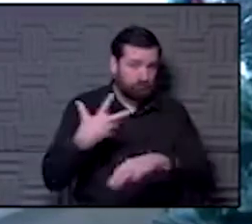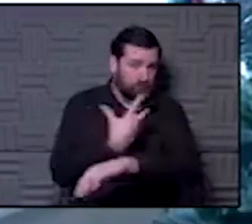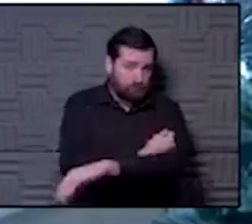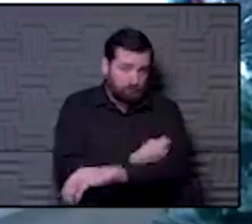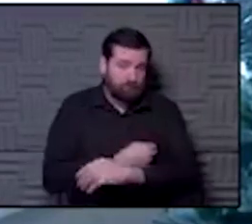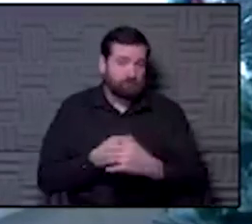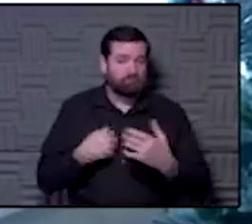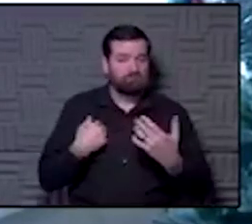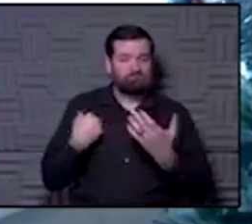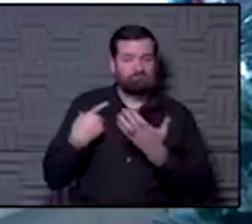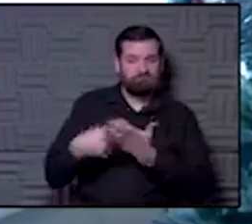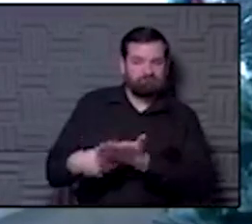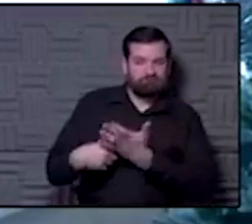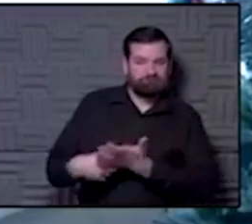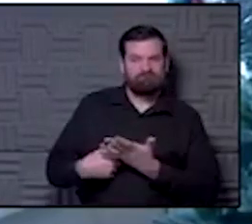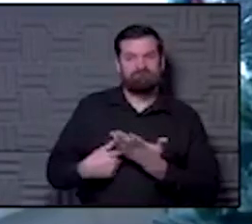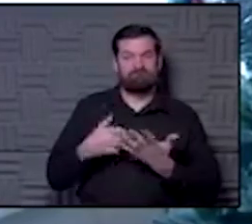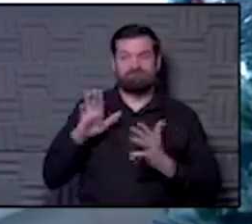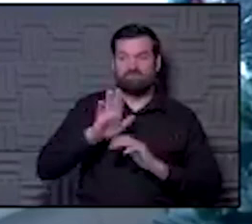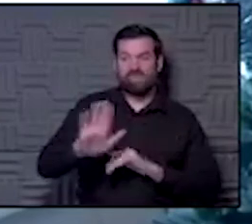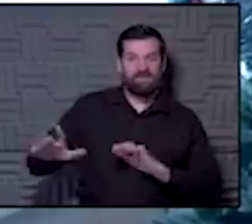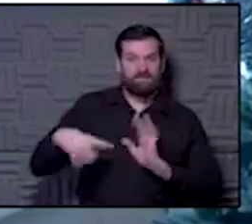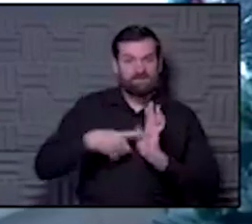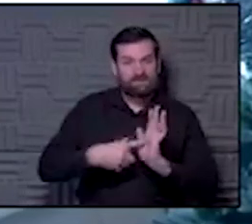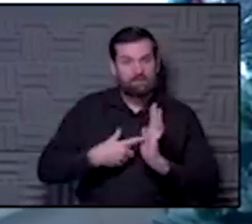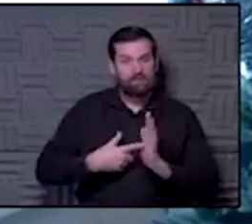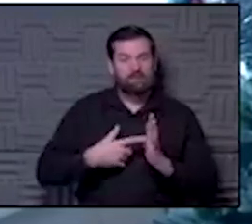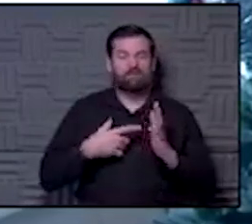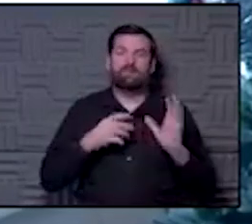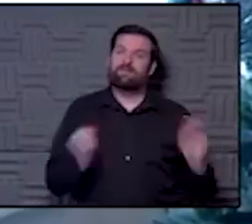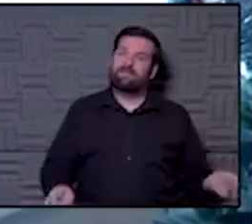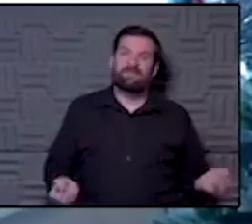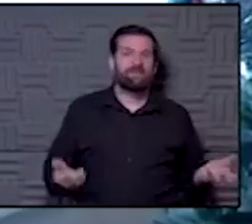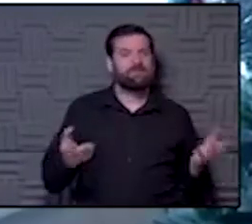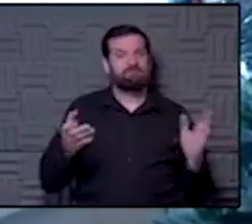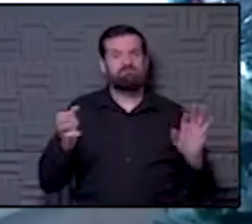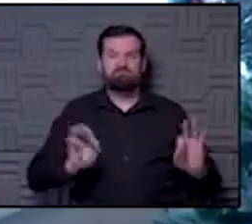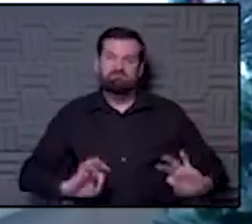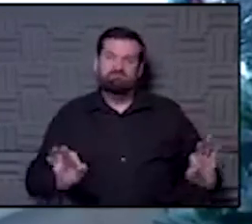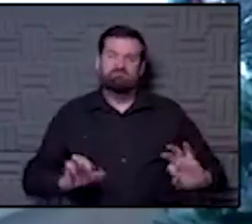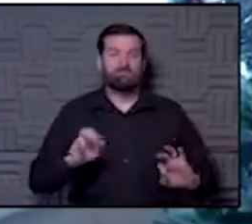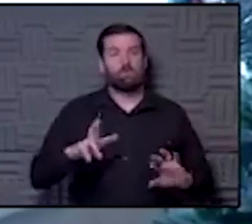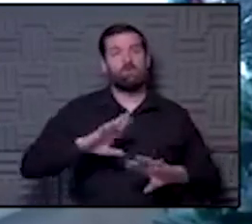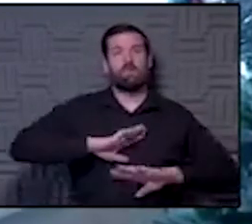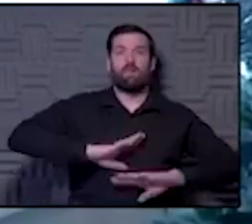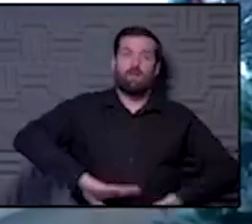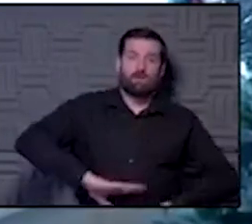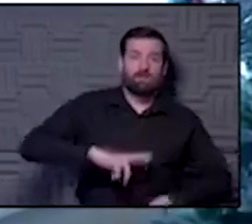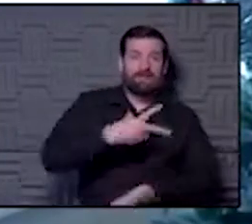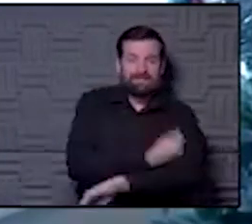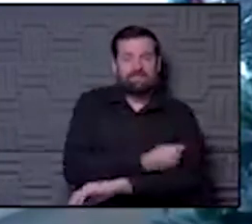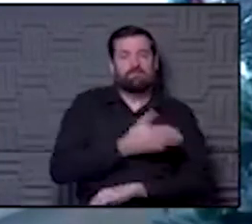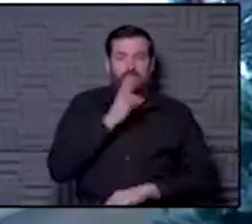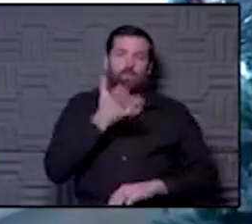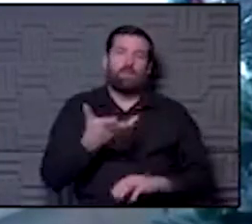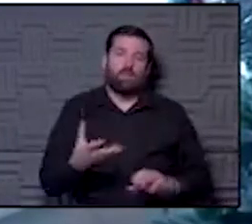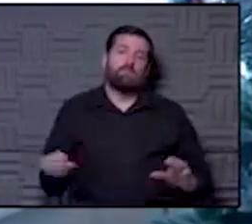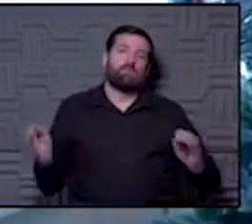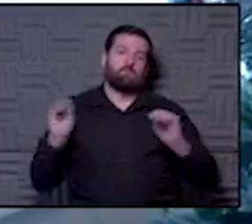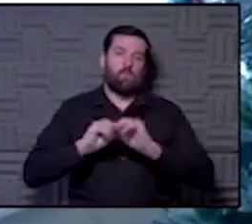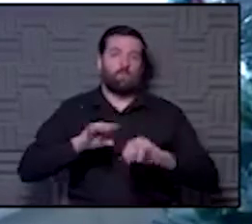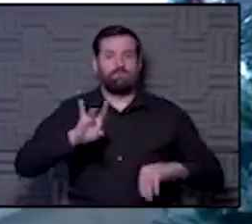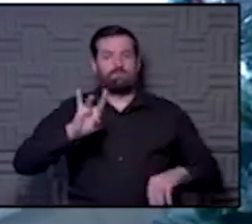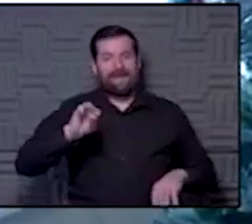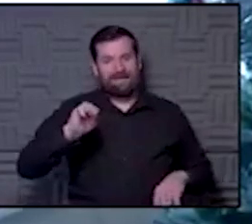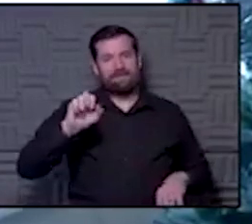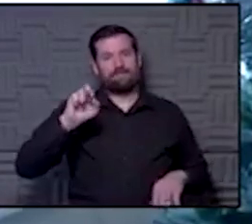talk about how minimal their symptoms were and how relieved they are to be vaccinated. And I think that will certainly get us up to the 80 or